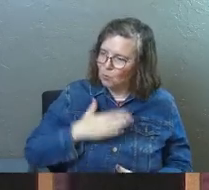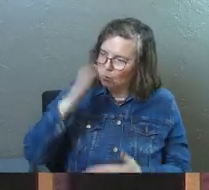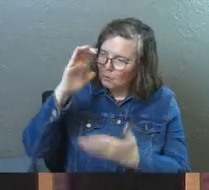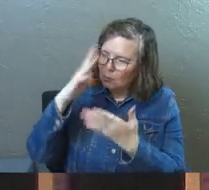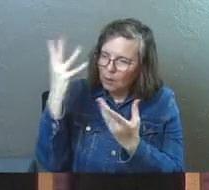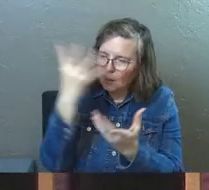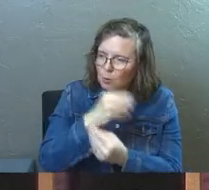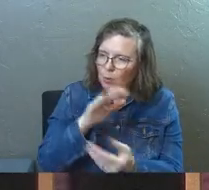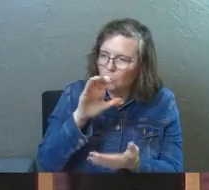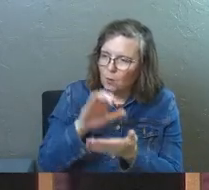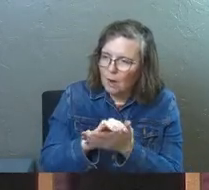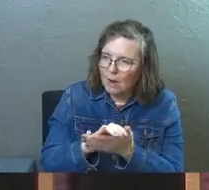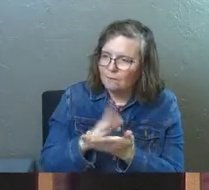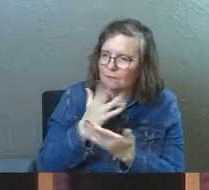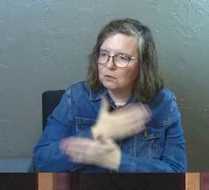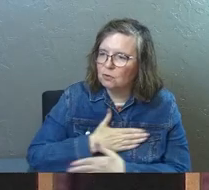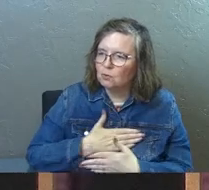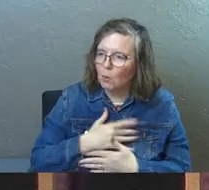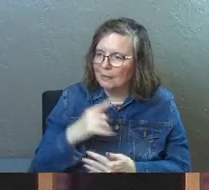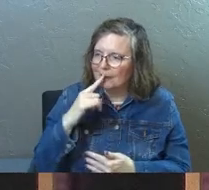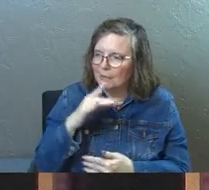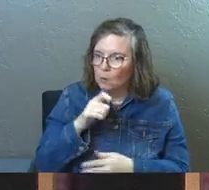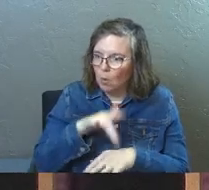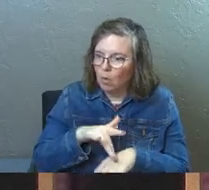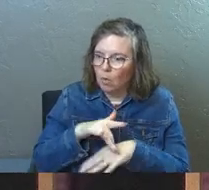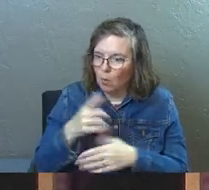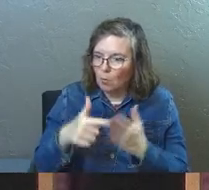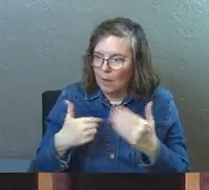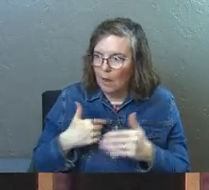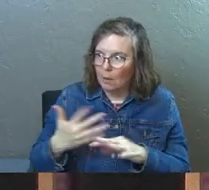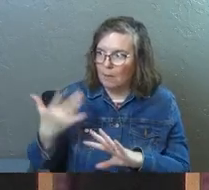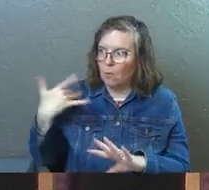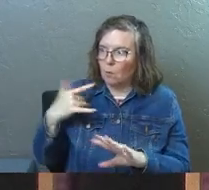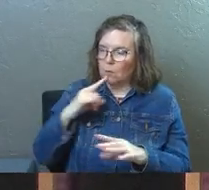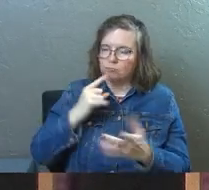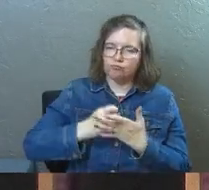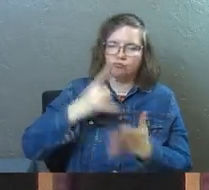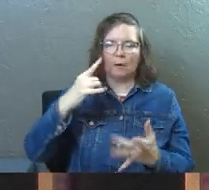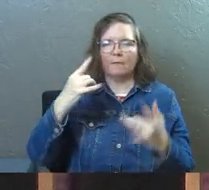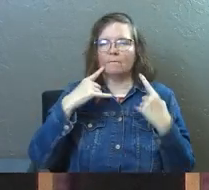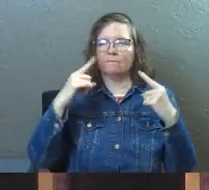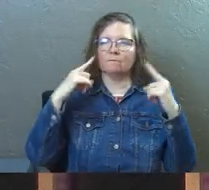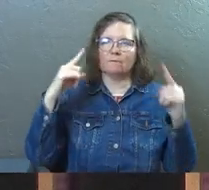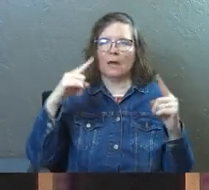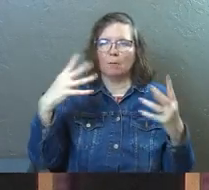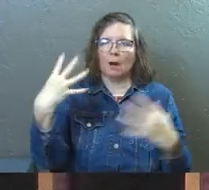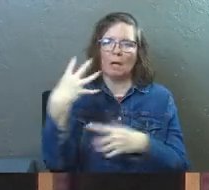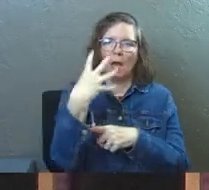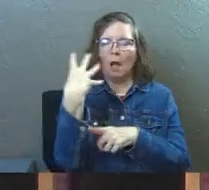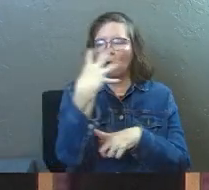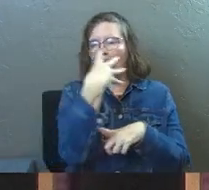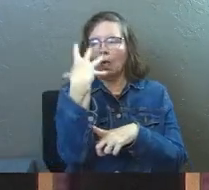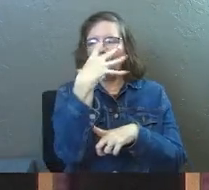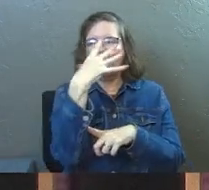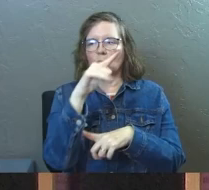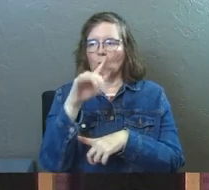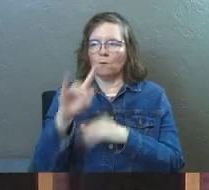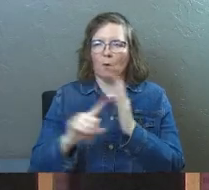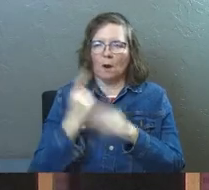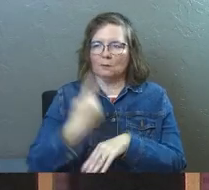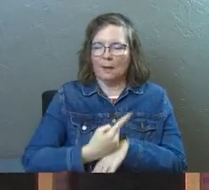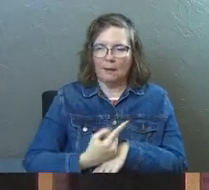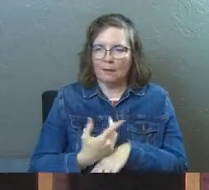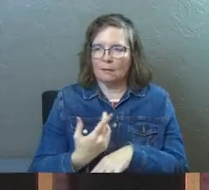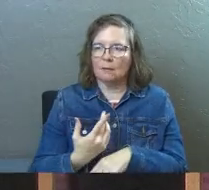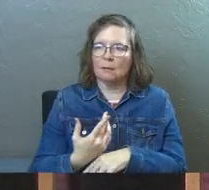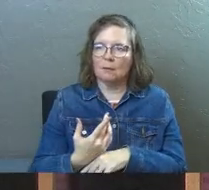wife. Enjoy your beautiful kids and never dwell on what we had back when we were, you know, cameras were following us 24-7. And